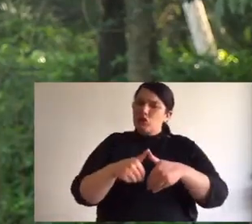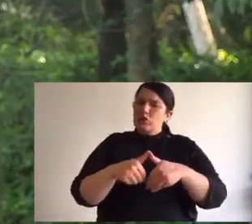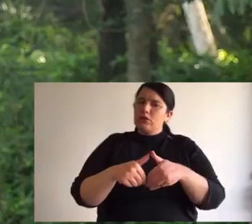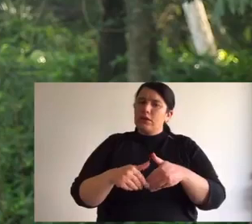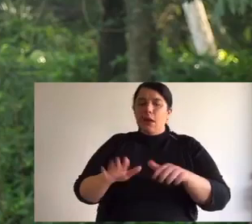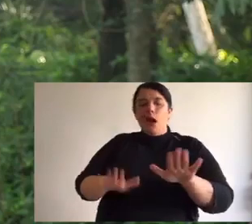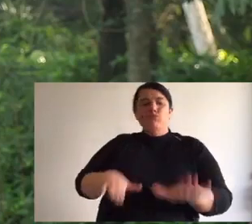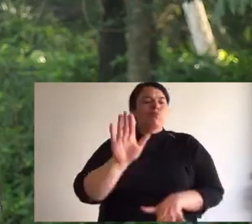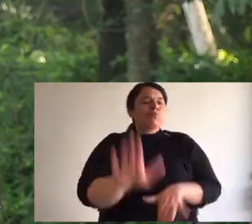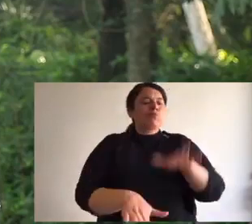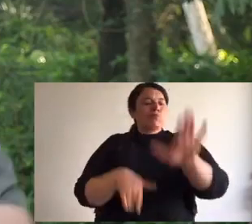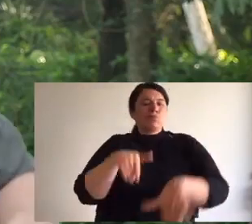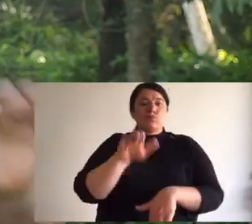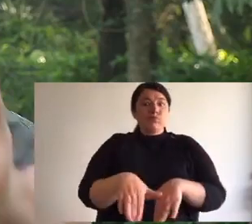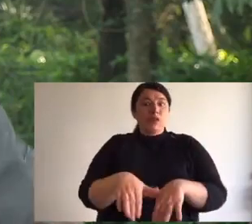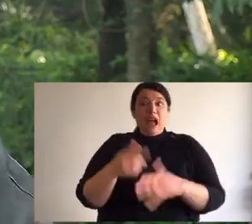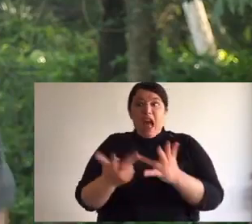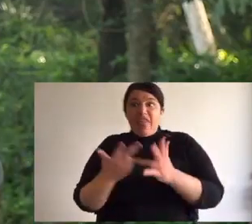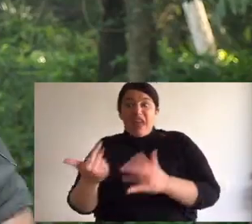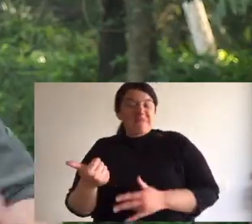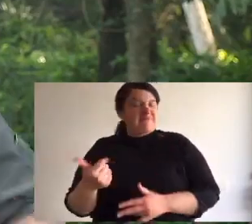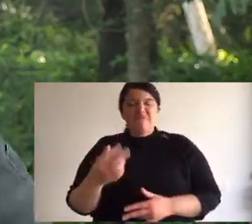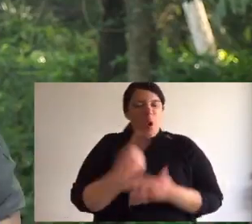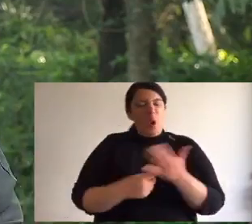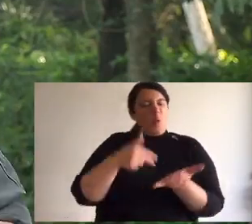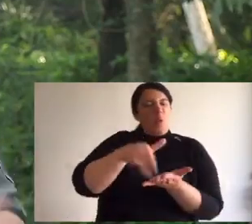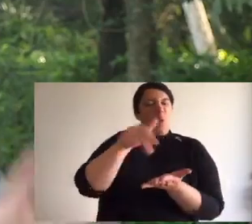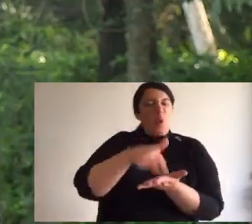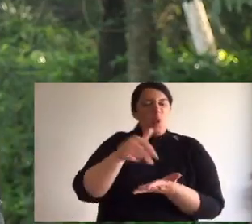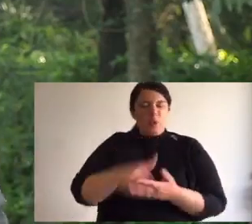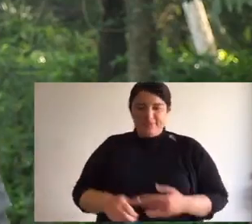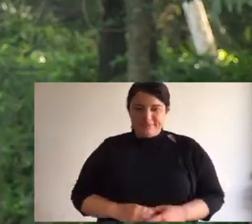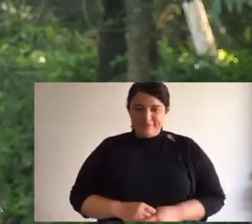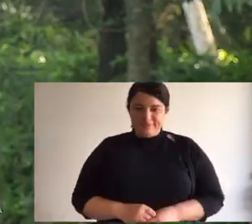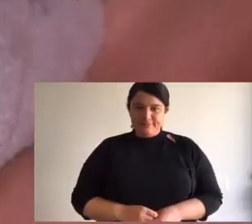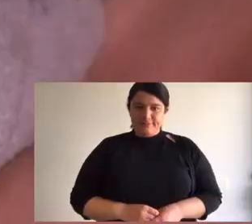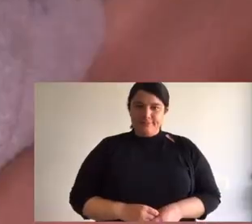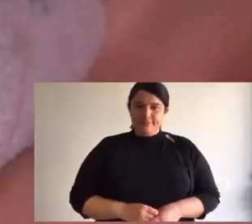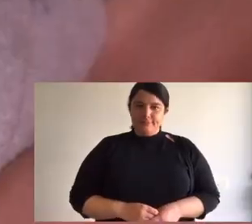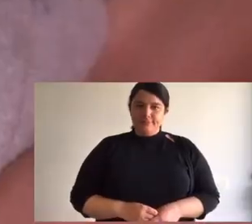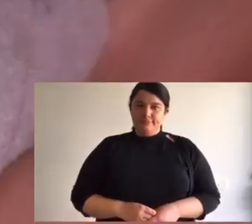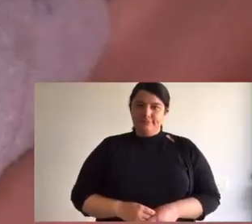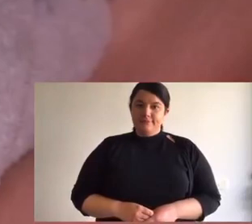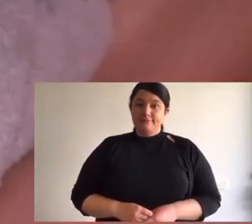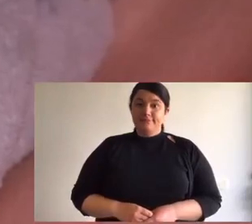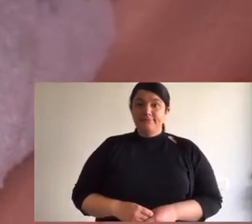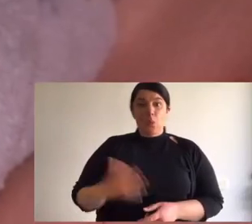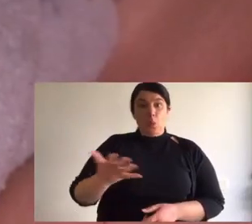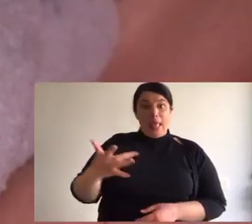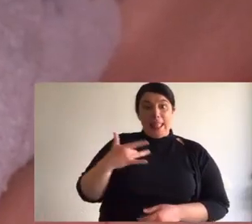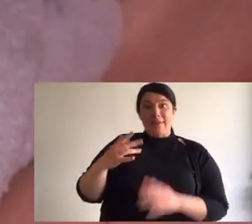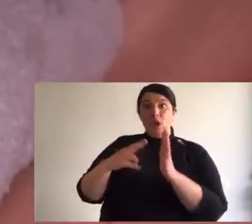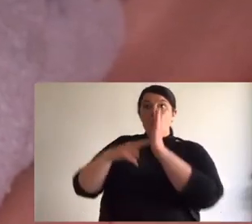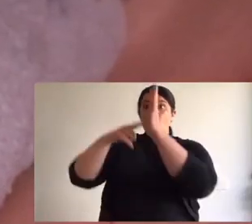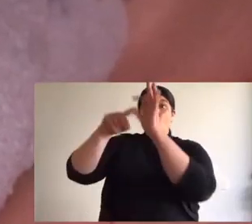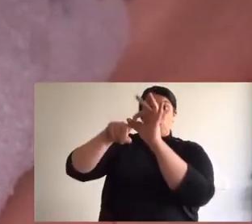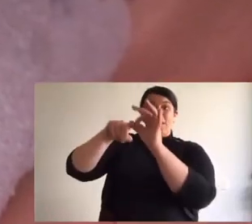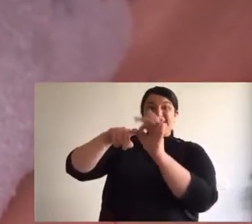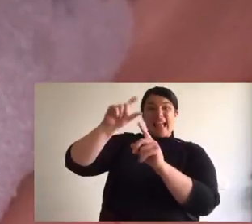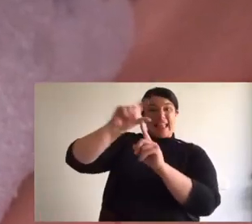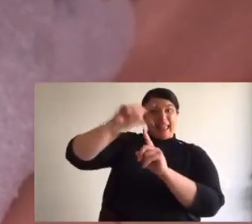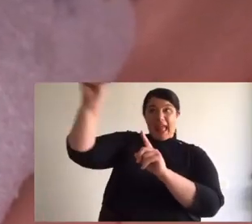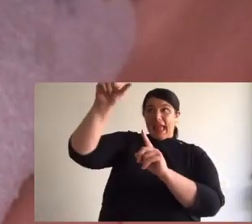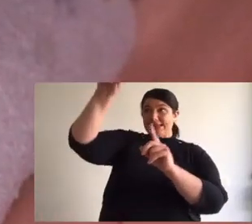kangaroo. They've got their little toes. But they're just used for walking. Nothing else. A spotted tail quolls range from